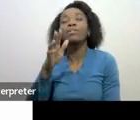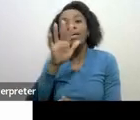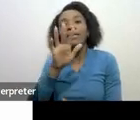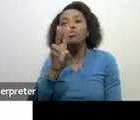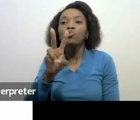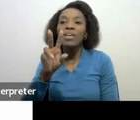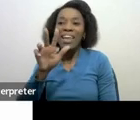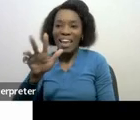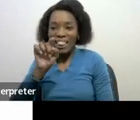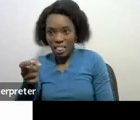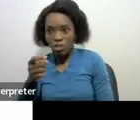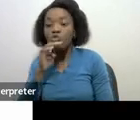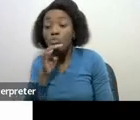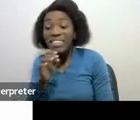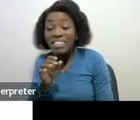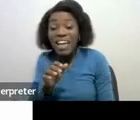the same